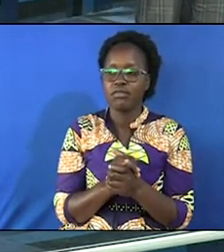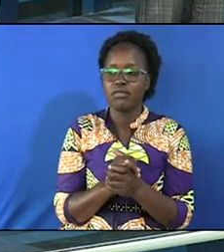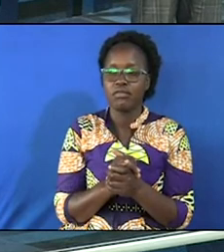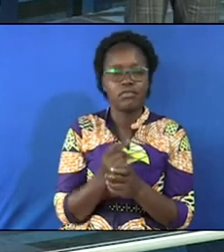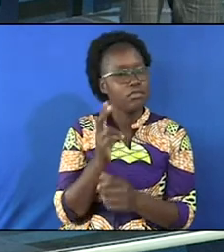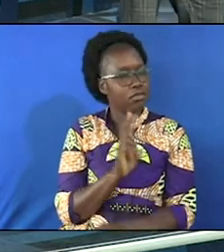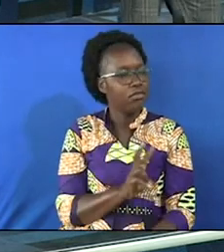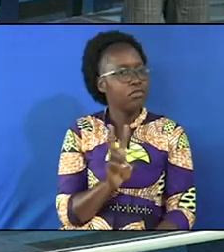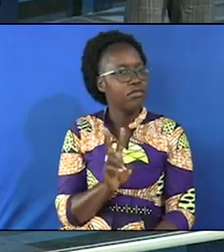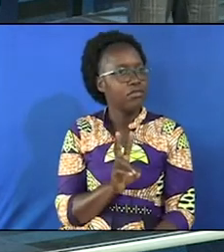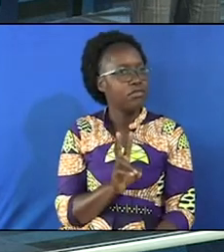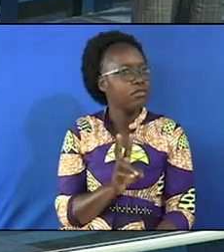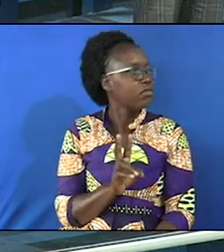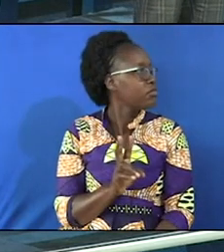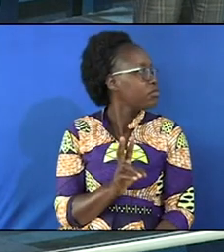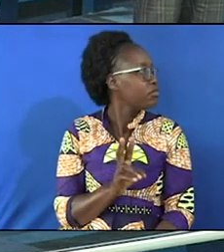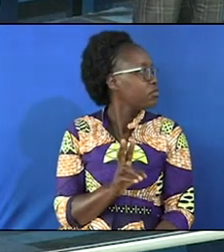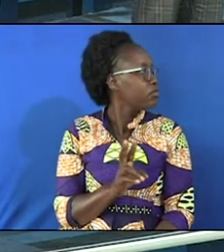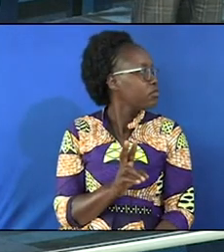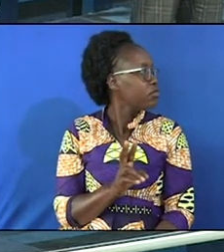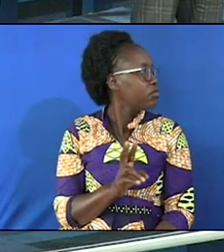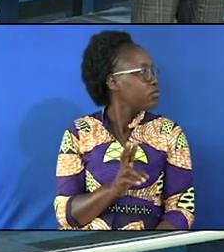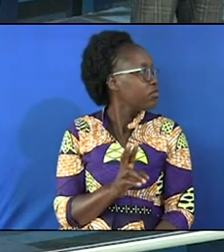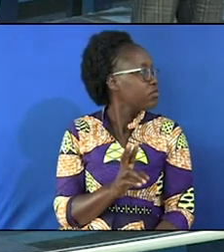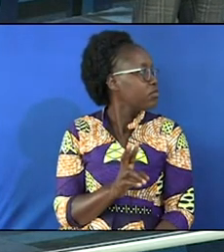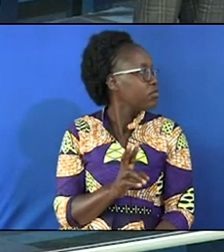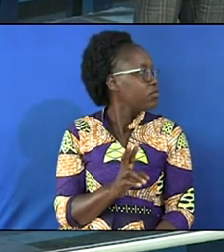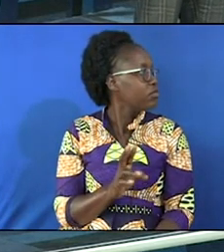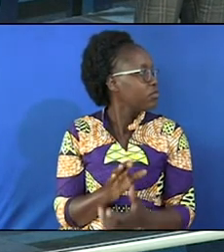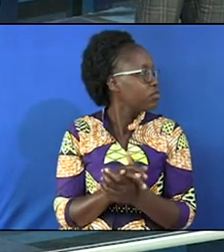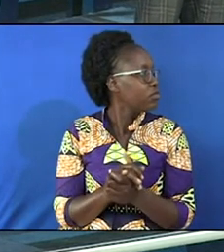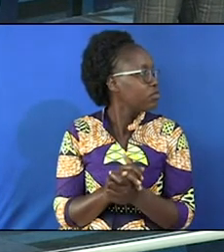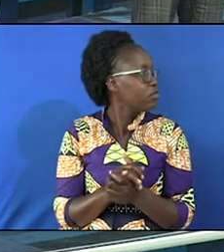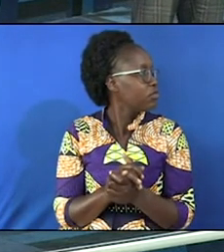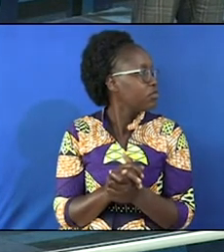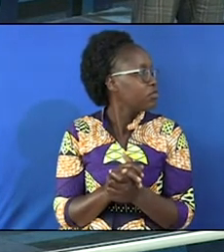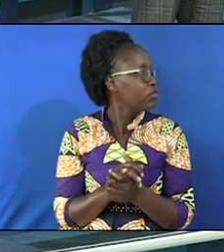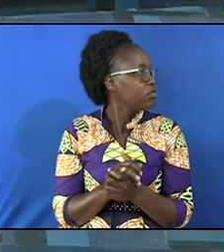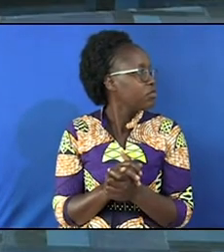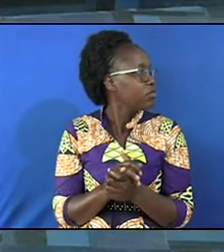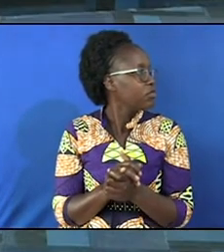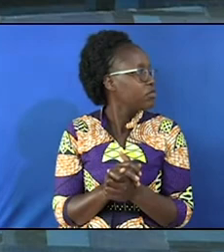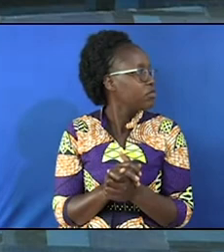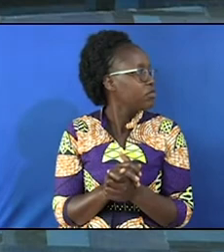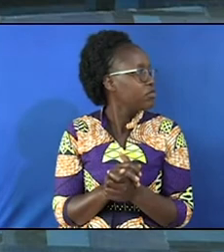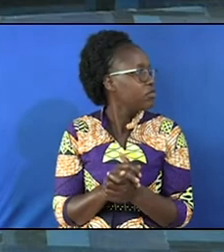you see I'm stationed in the security guard